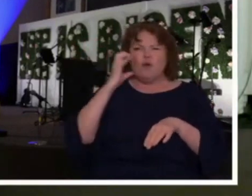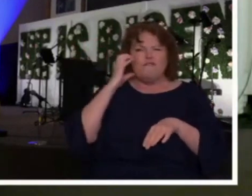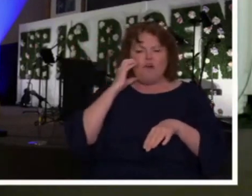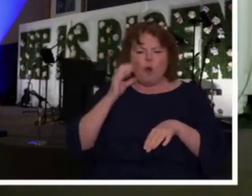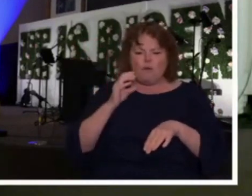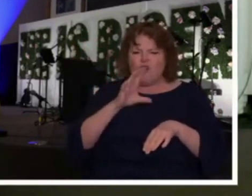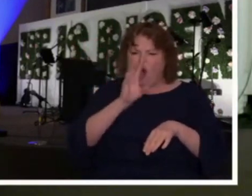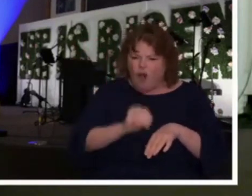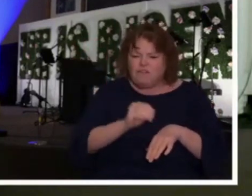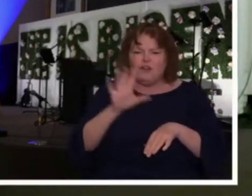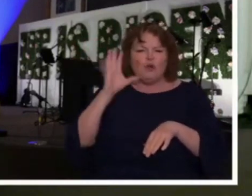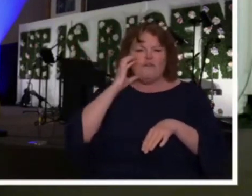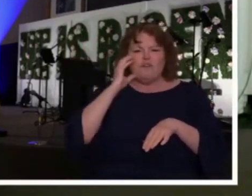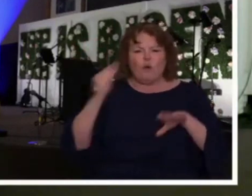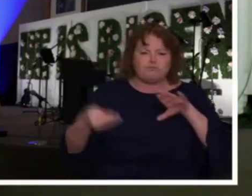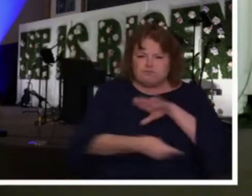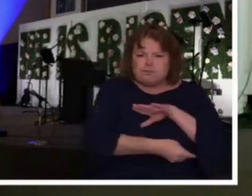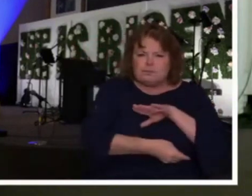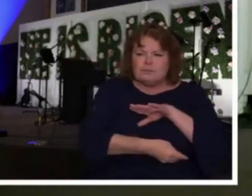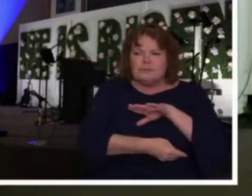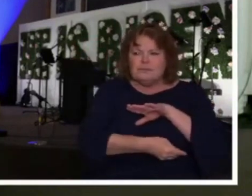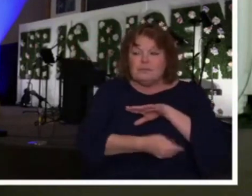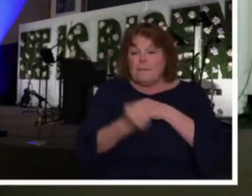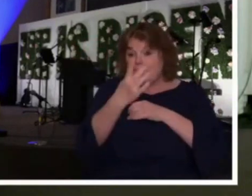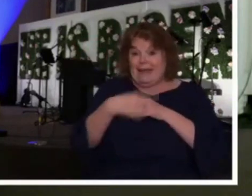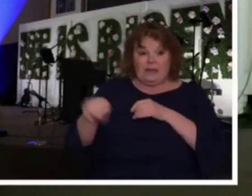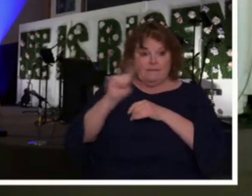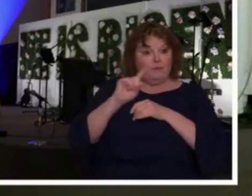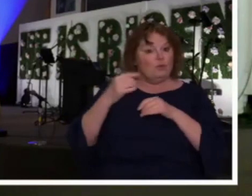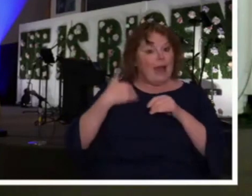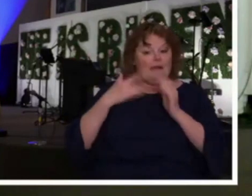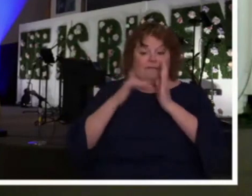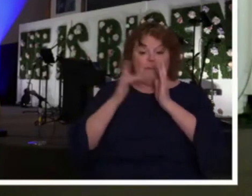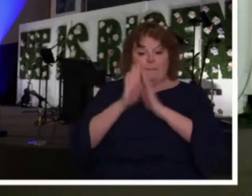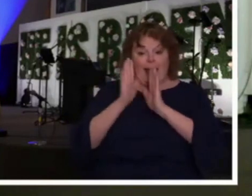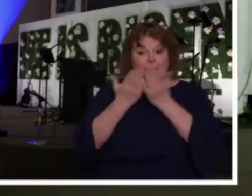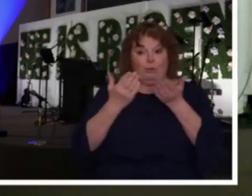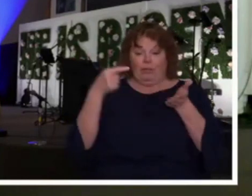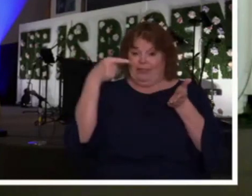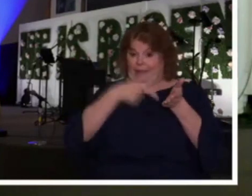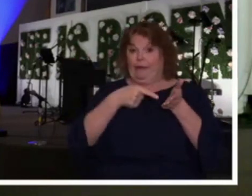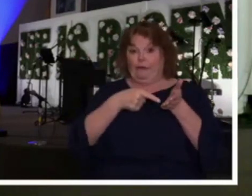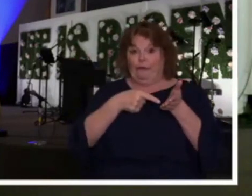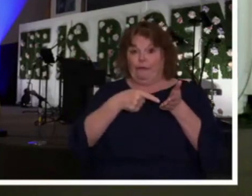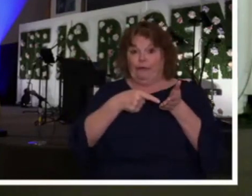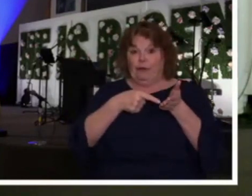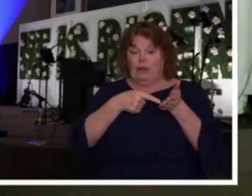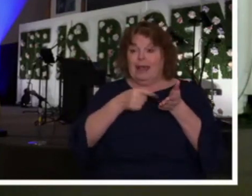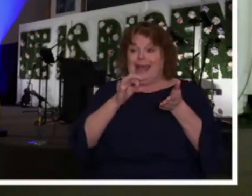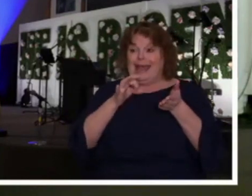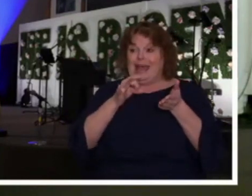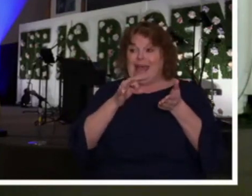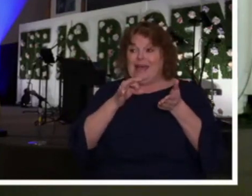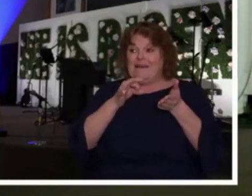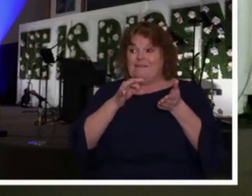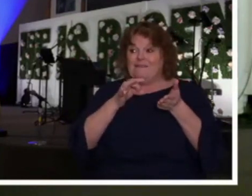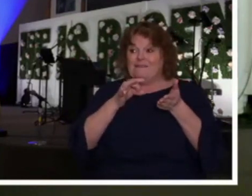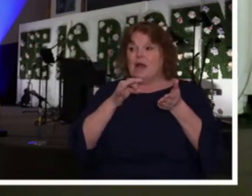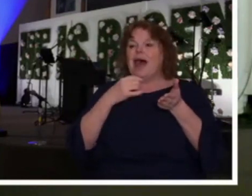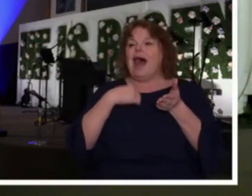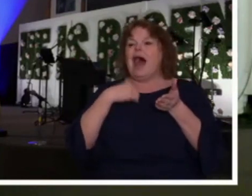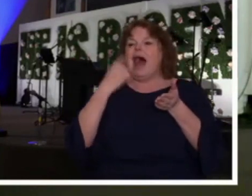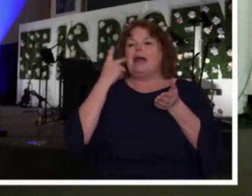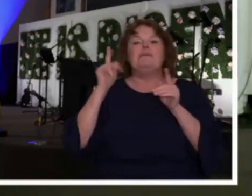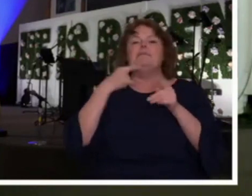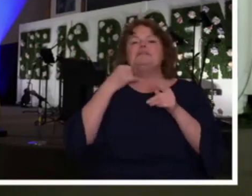and put them away. But I recognize also that many of you have your Bibles on them. And if you could only see what I see. I